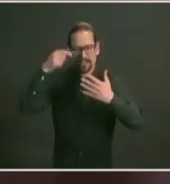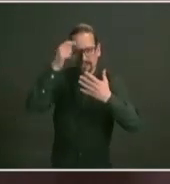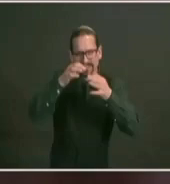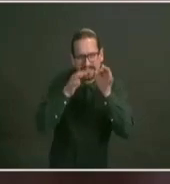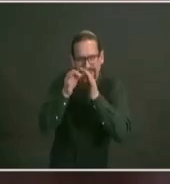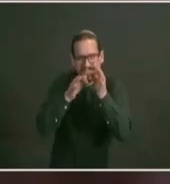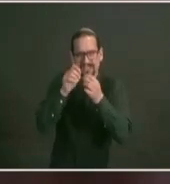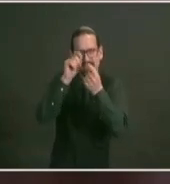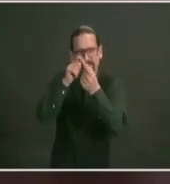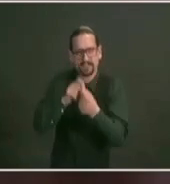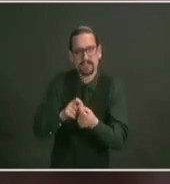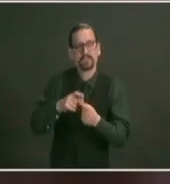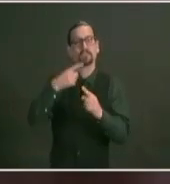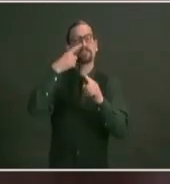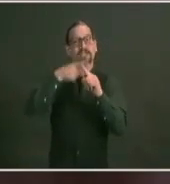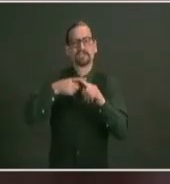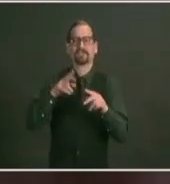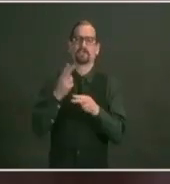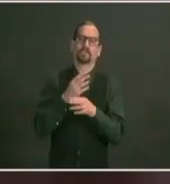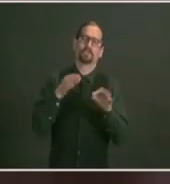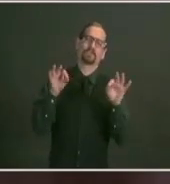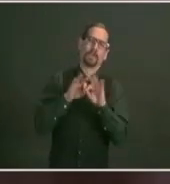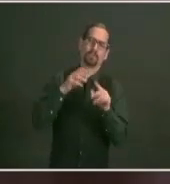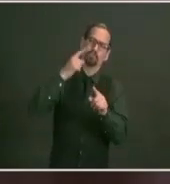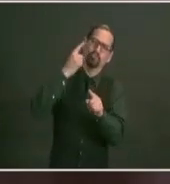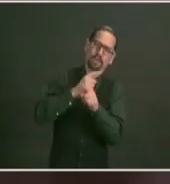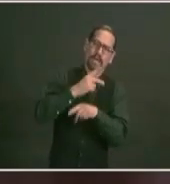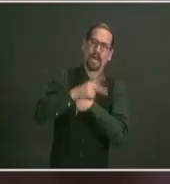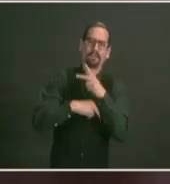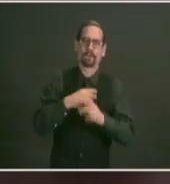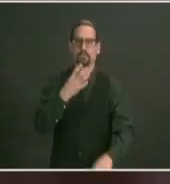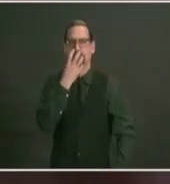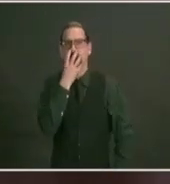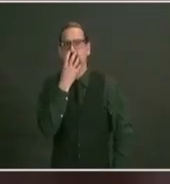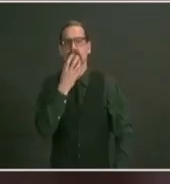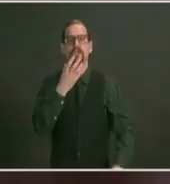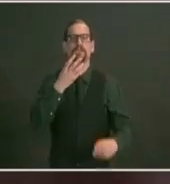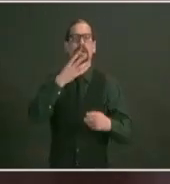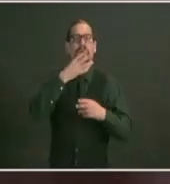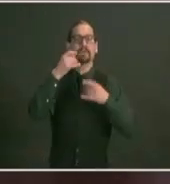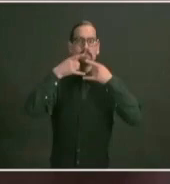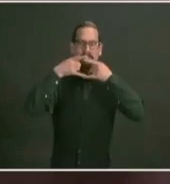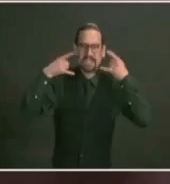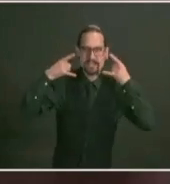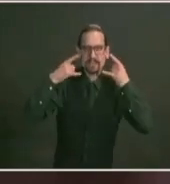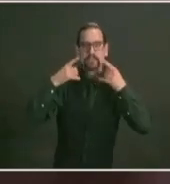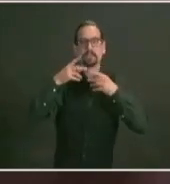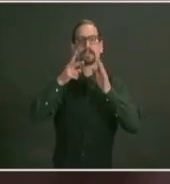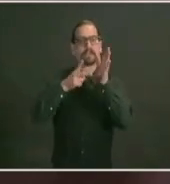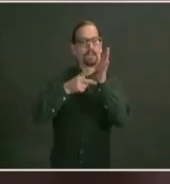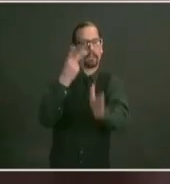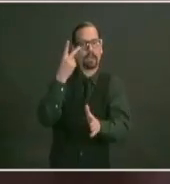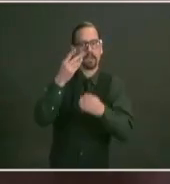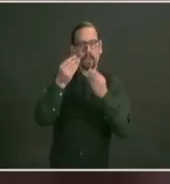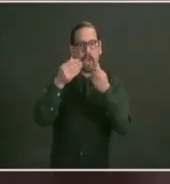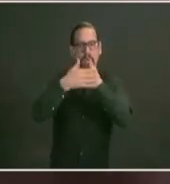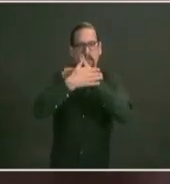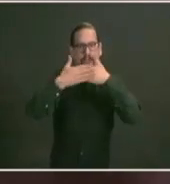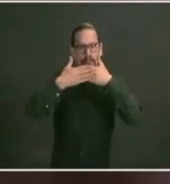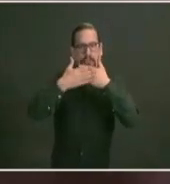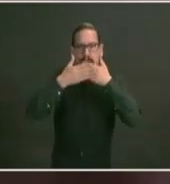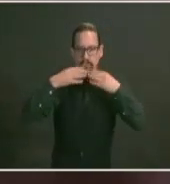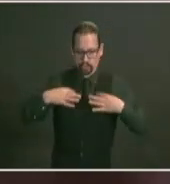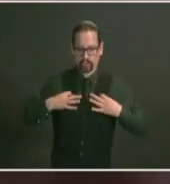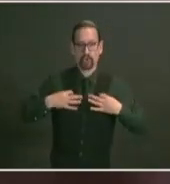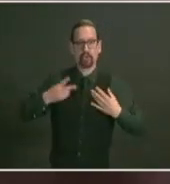using two layers if you have a cloth mask and wearing it effectively those tools